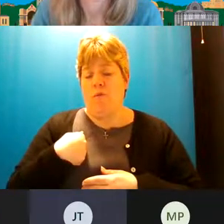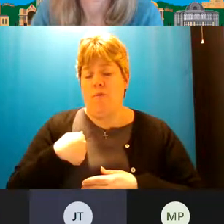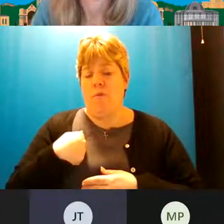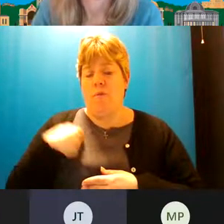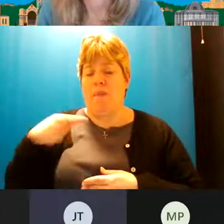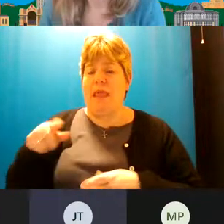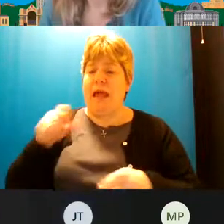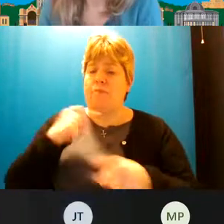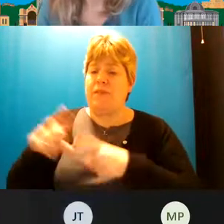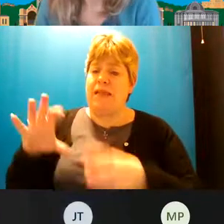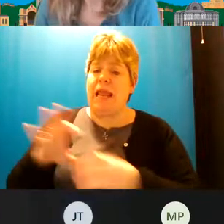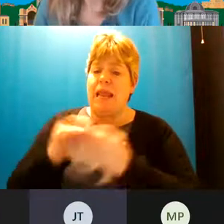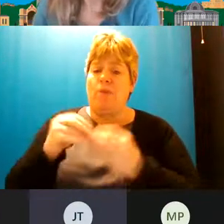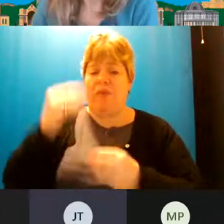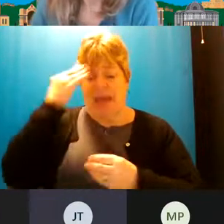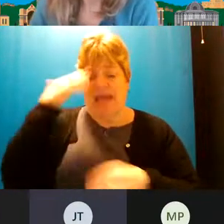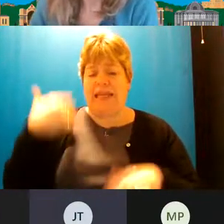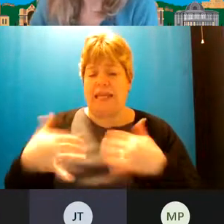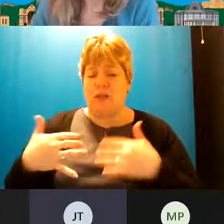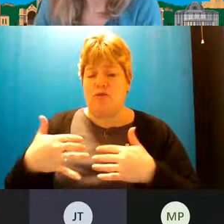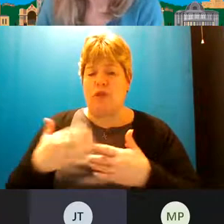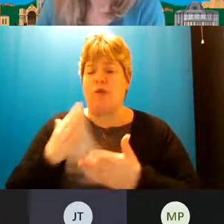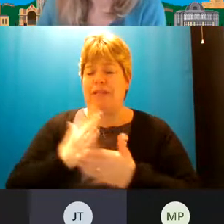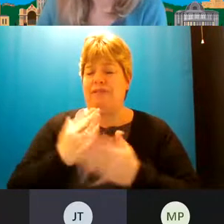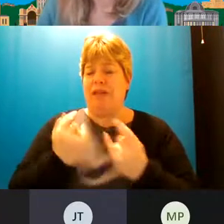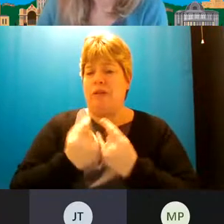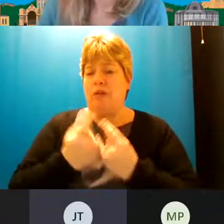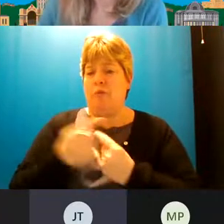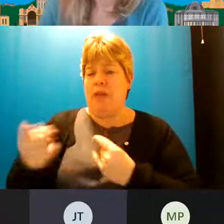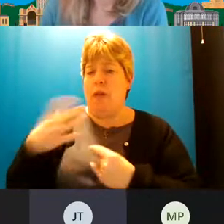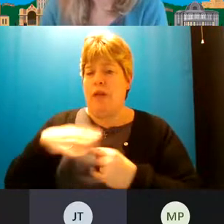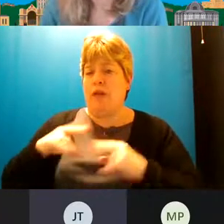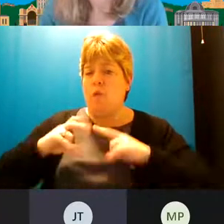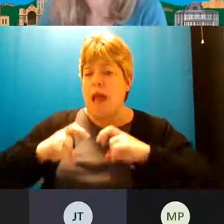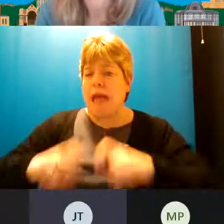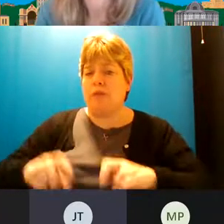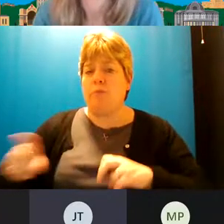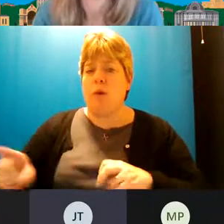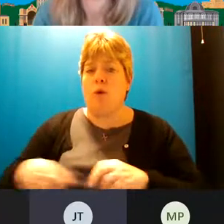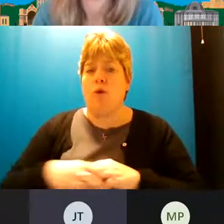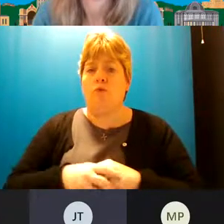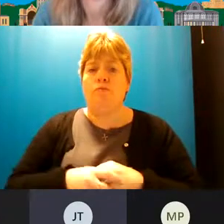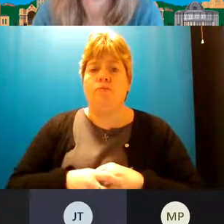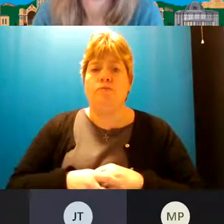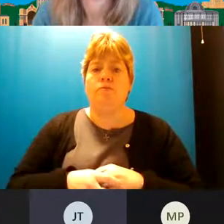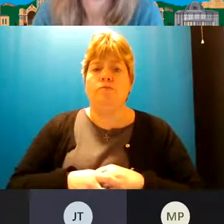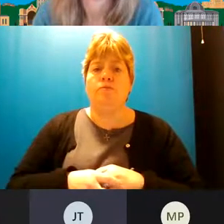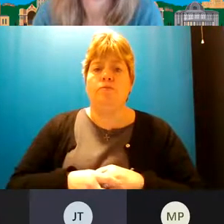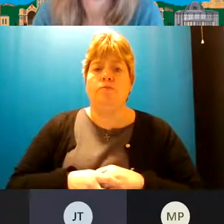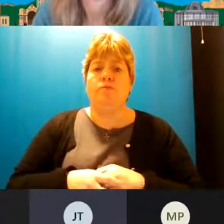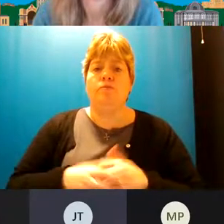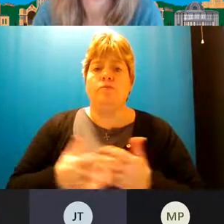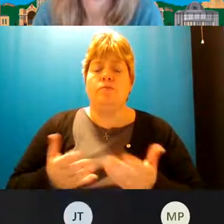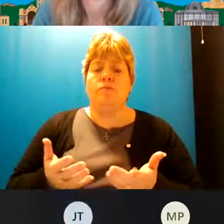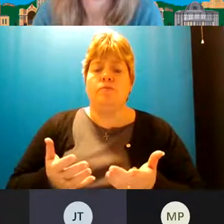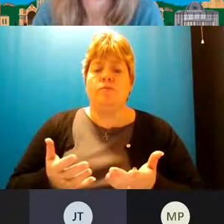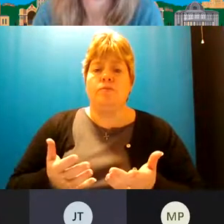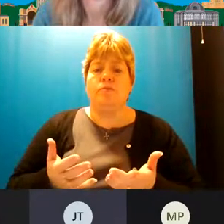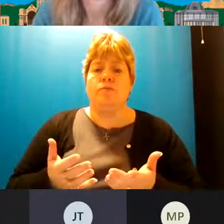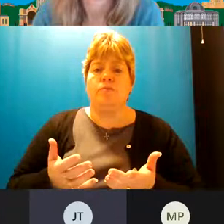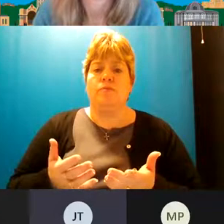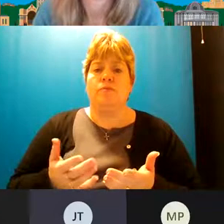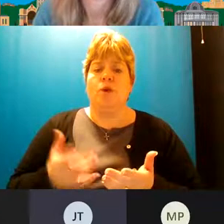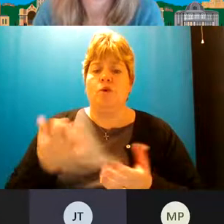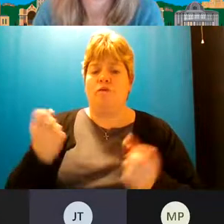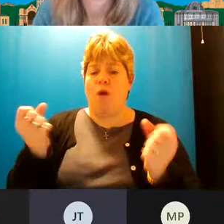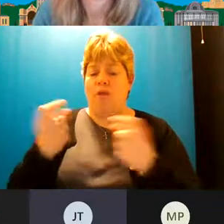link with head injury so i think you know there's clearly something there that we need to explore um i'm you know you've got the